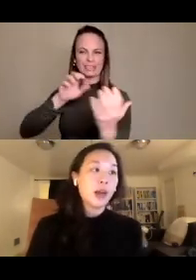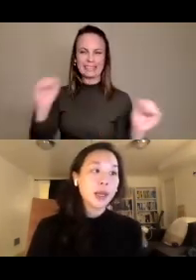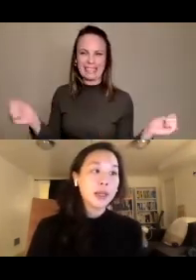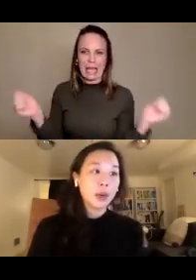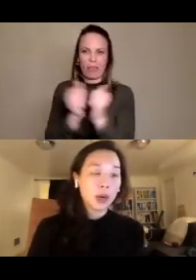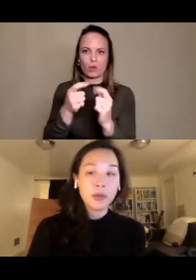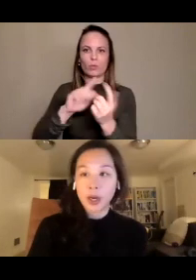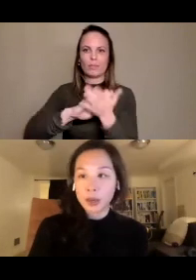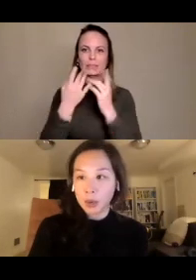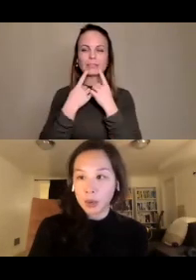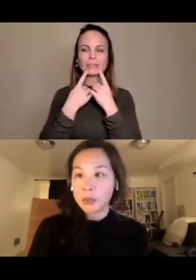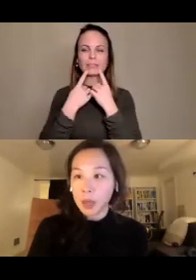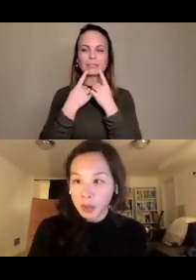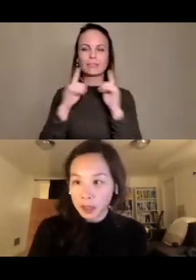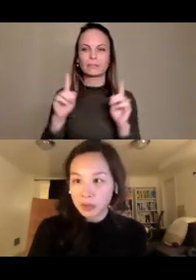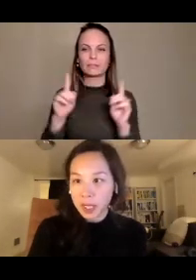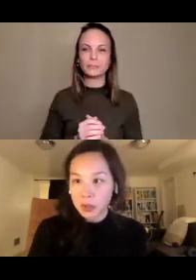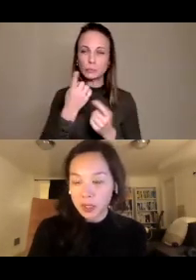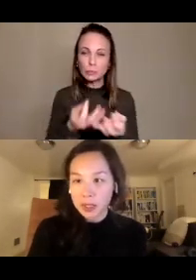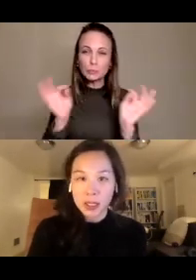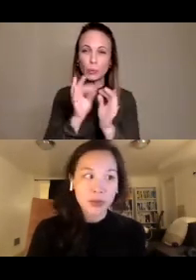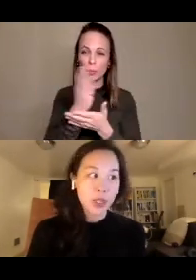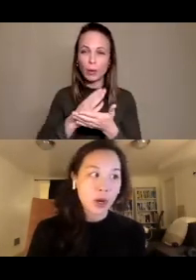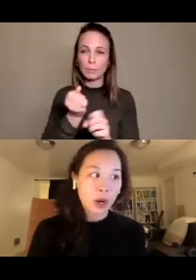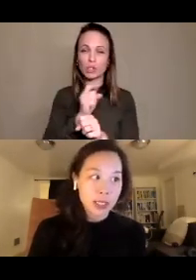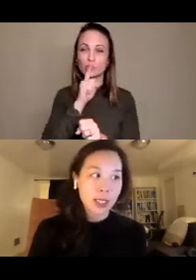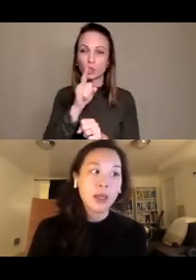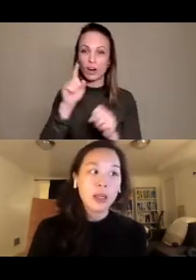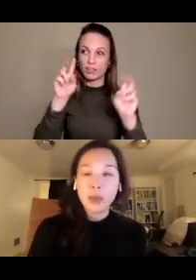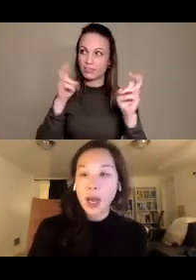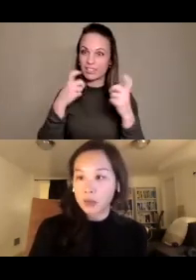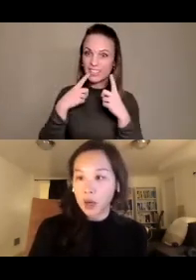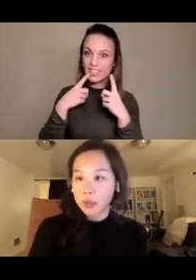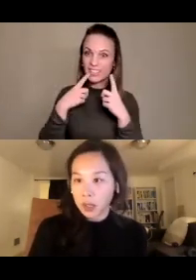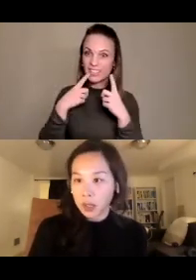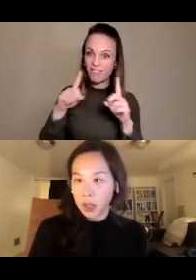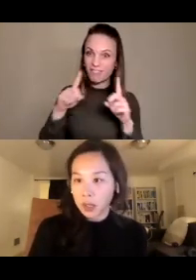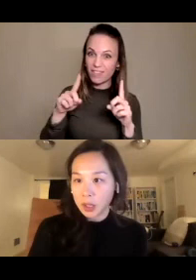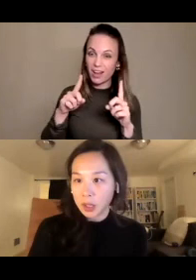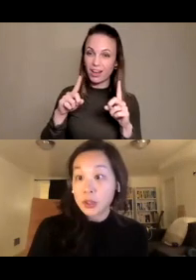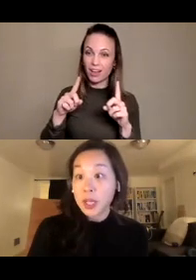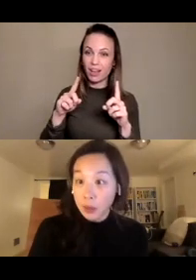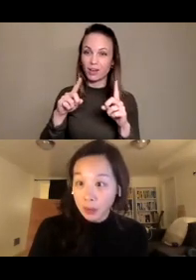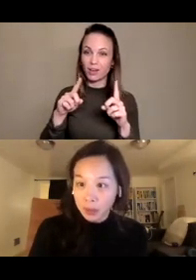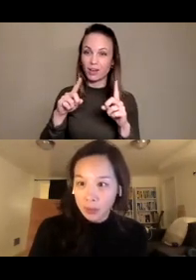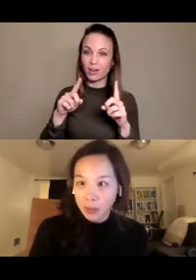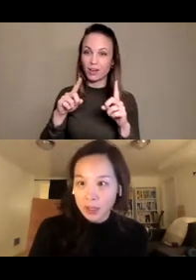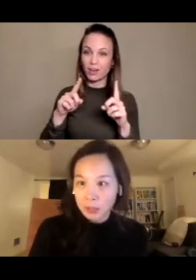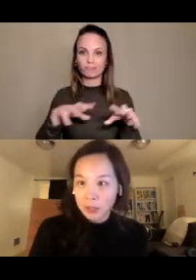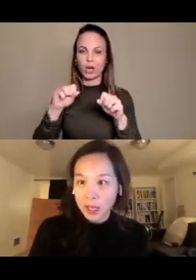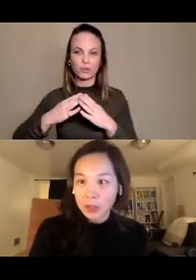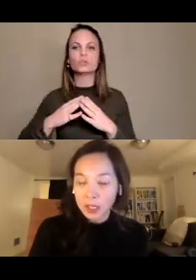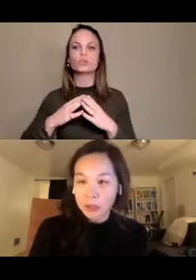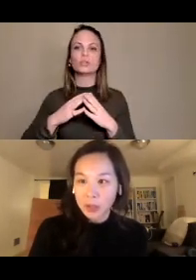Um, I think one very important component of making sure that successful is harnessing the power of our community. Uh, so thank you everyone who